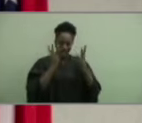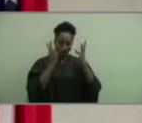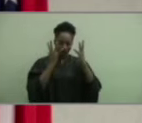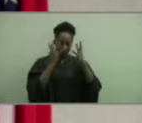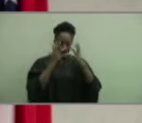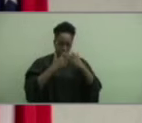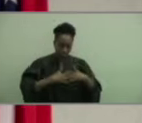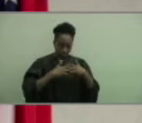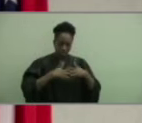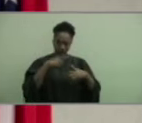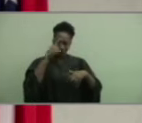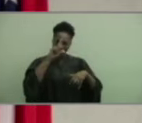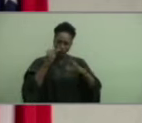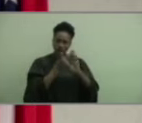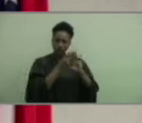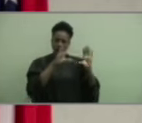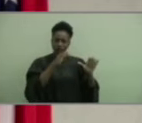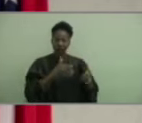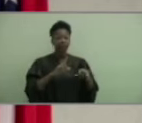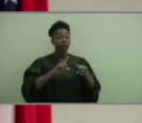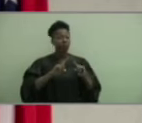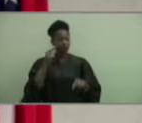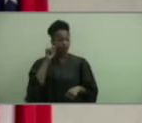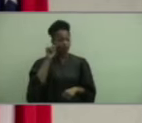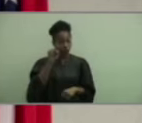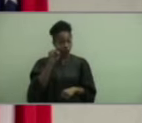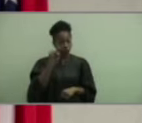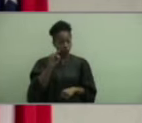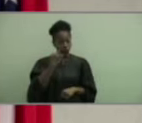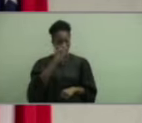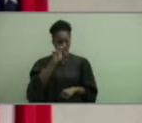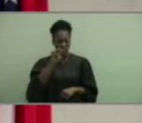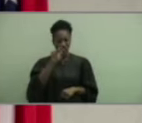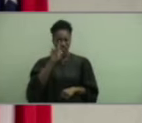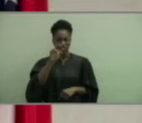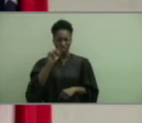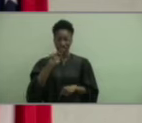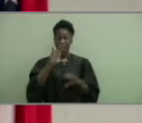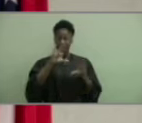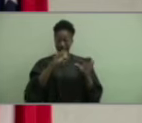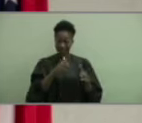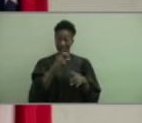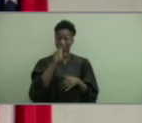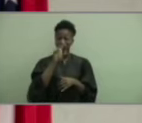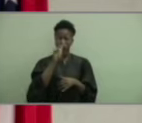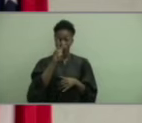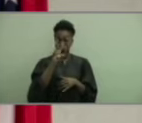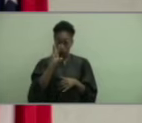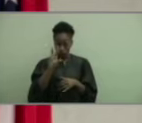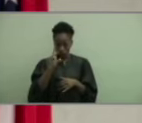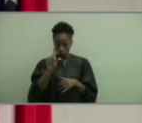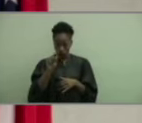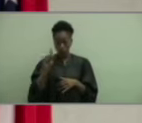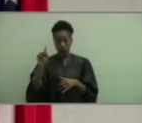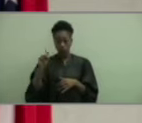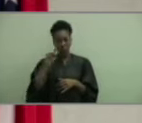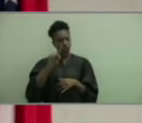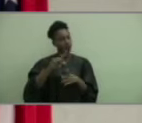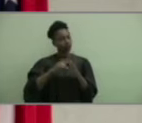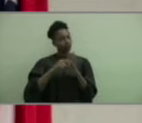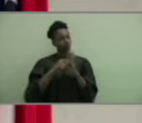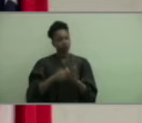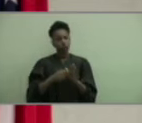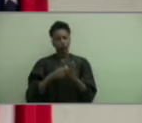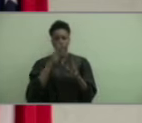class. Yet you, the Herschel V. Jenkins High School graduating class of 2020, have shown creativity and